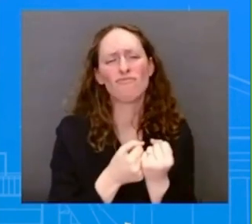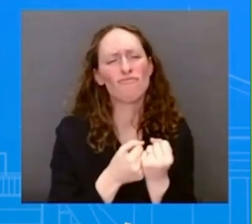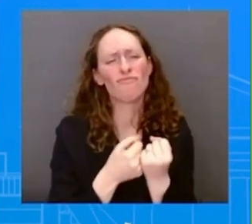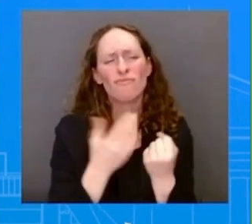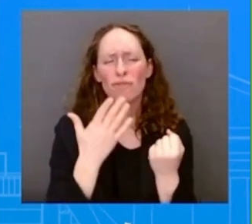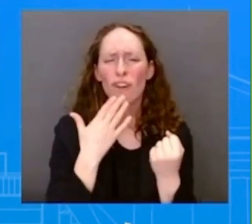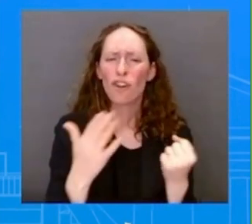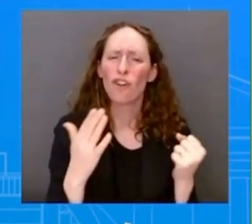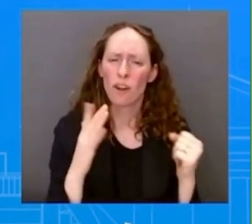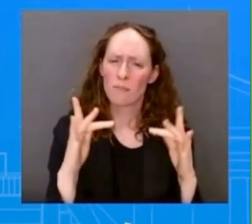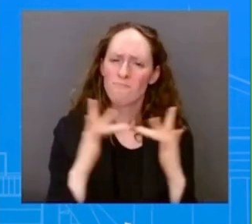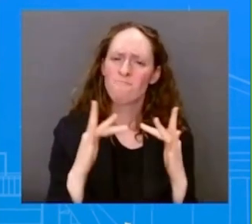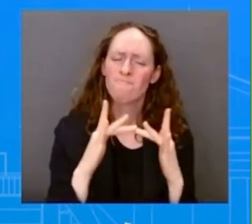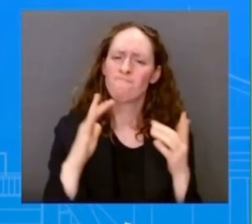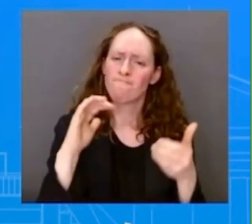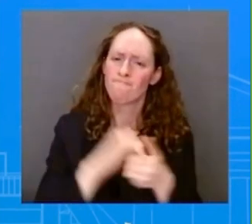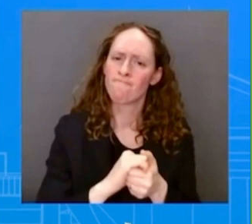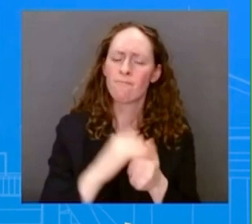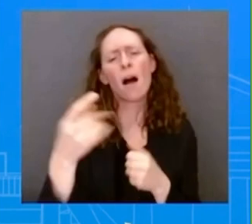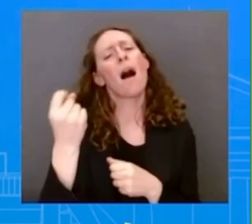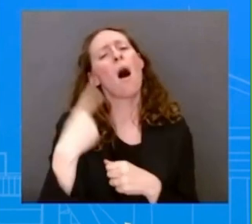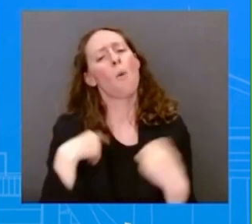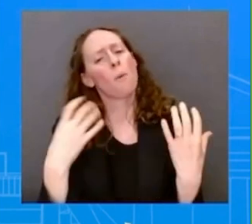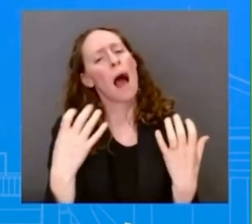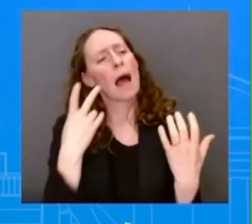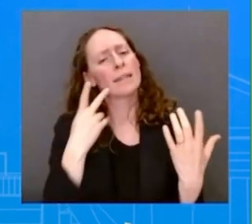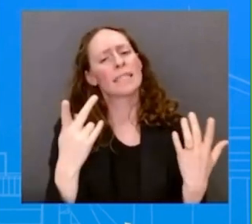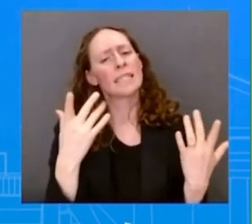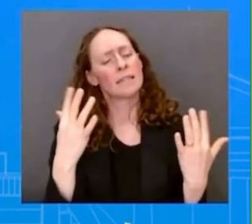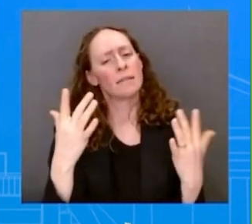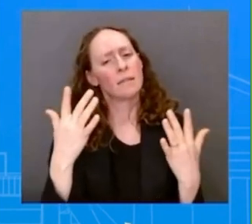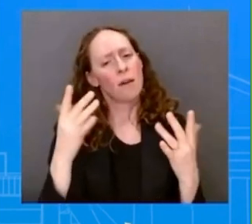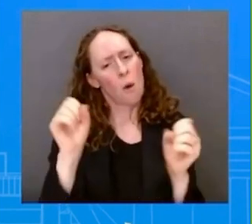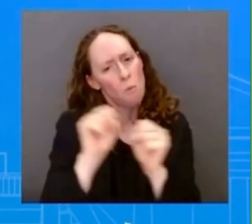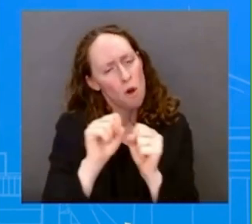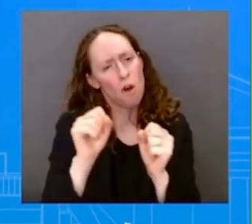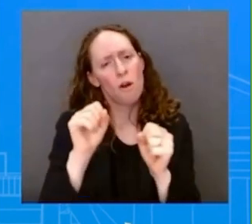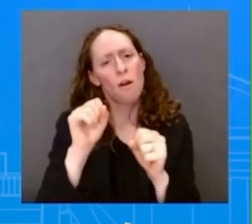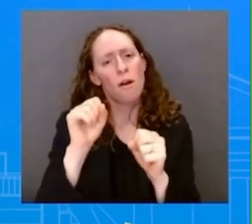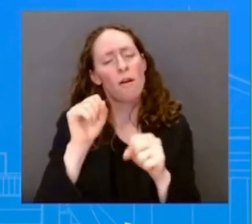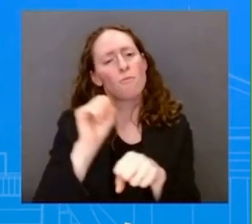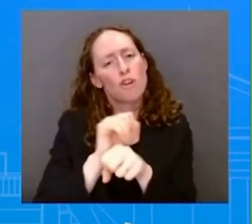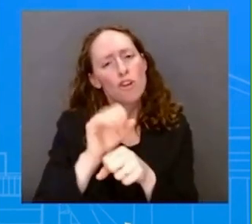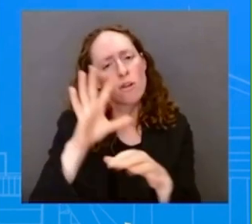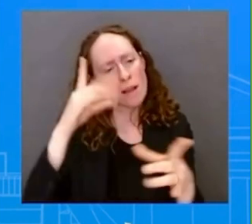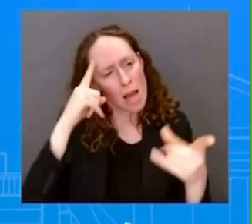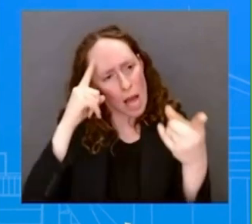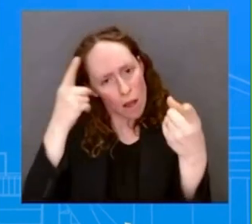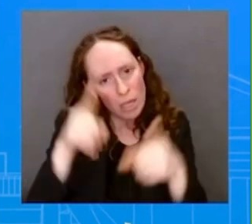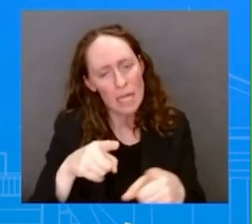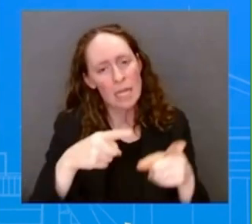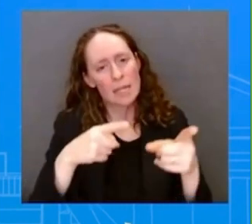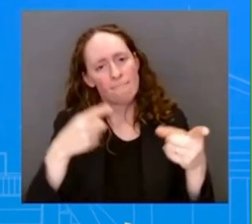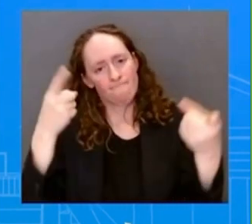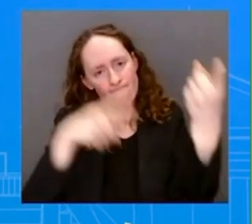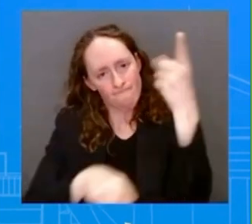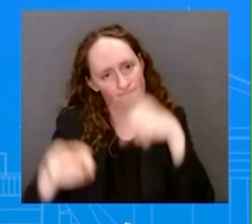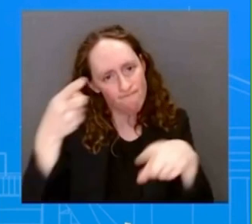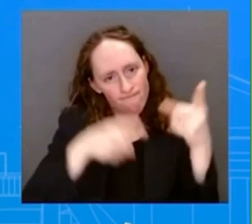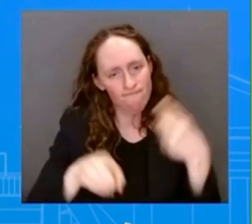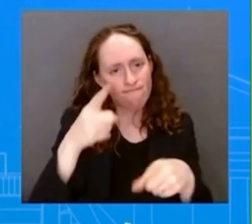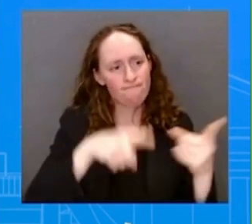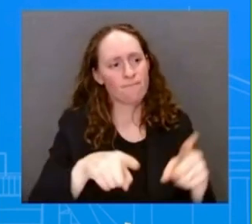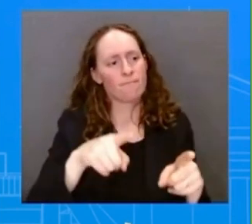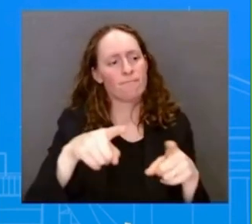that can be done with the broadest possible base of public support. Because that's what – that's one of the key components of a democracy. And